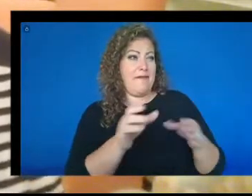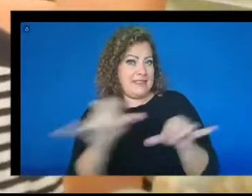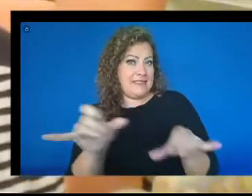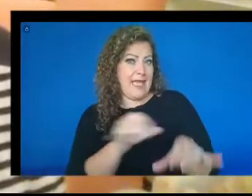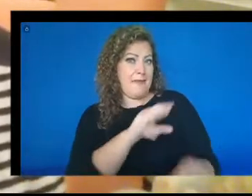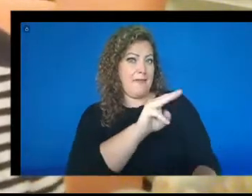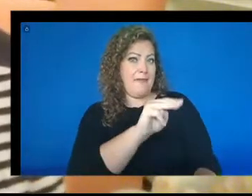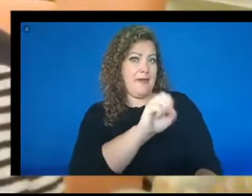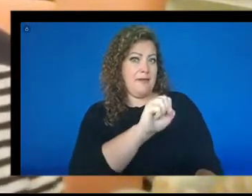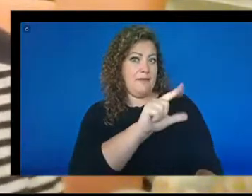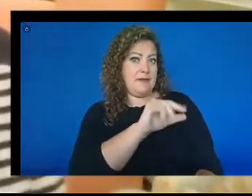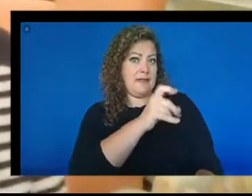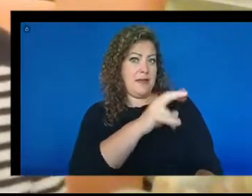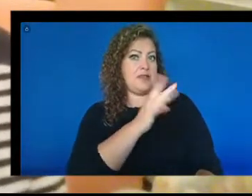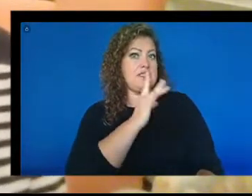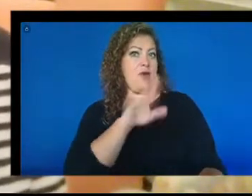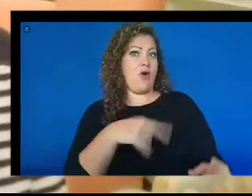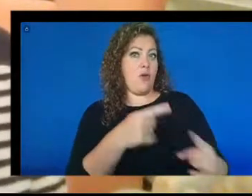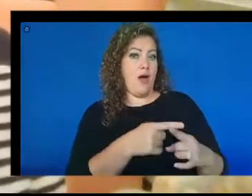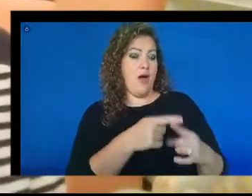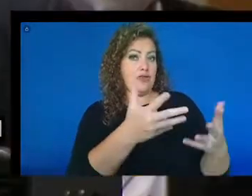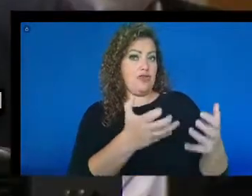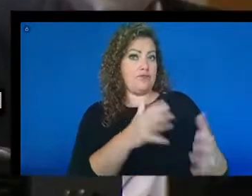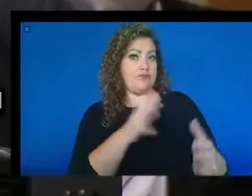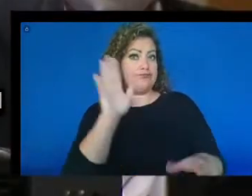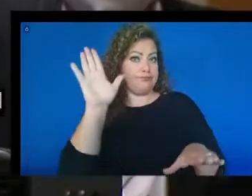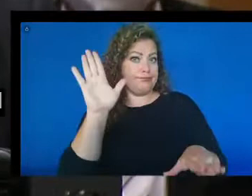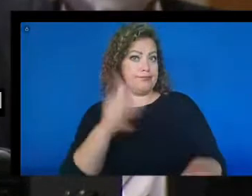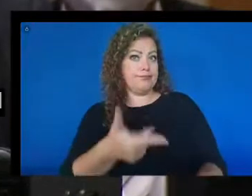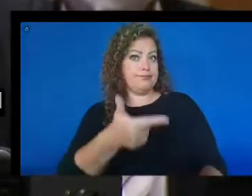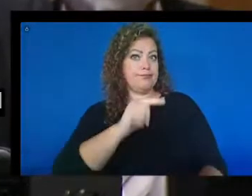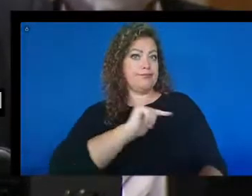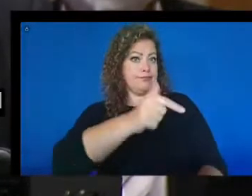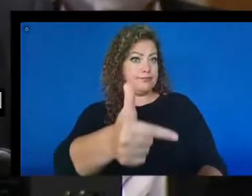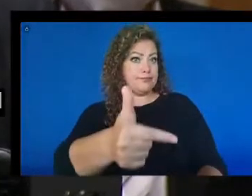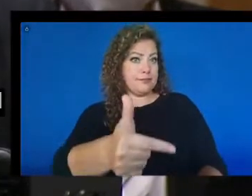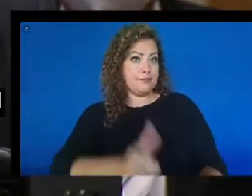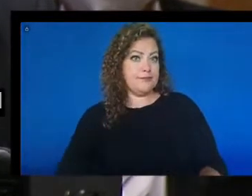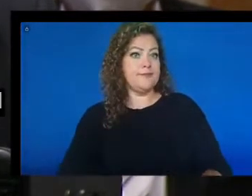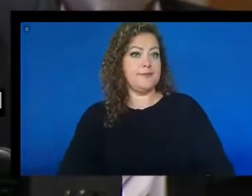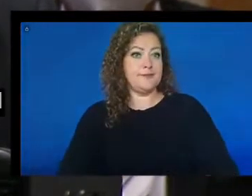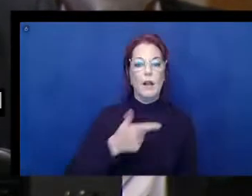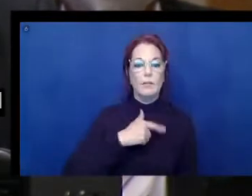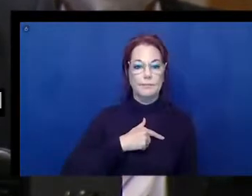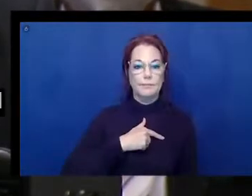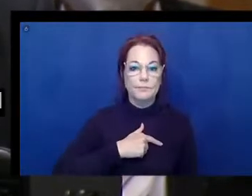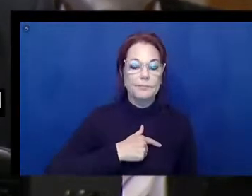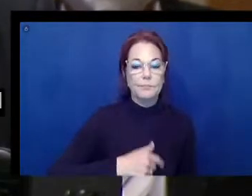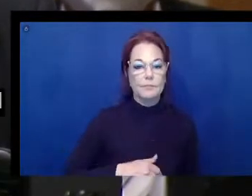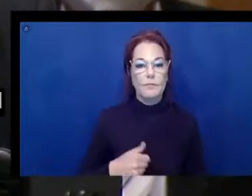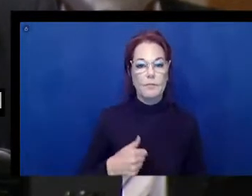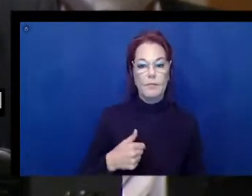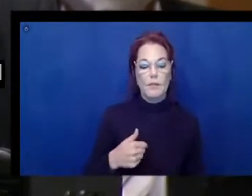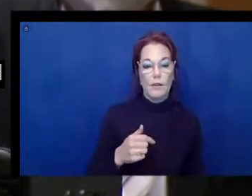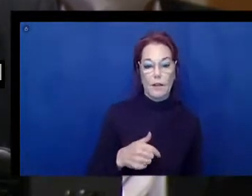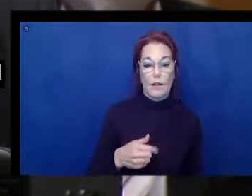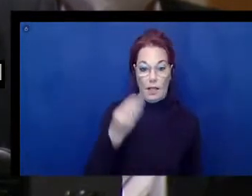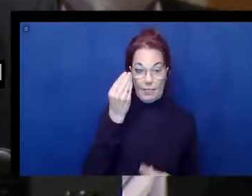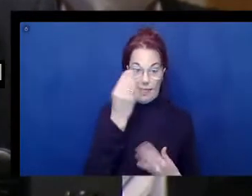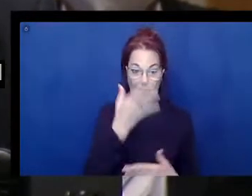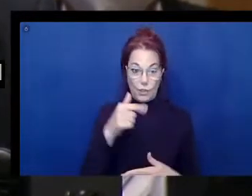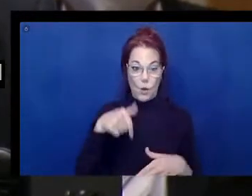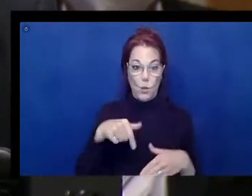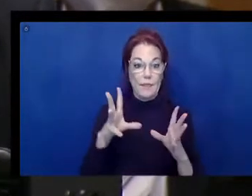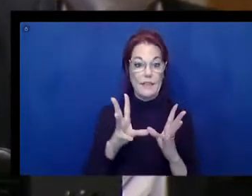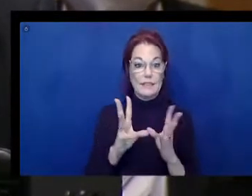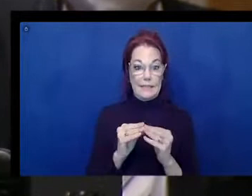Lieberman spoke about? Would you like to address this? I will be brief and just state that I will be reaching out to you after the hearing to see how we